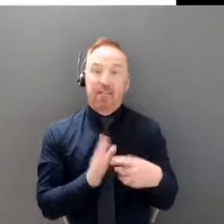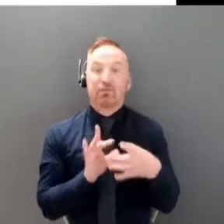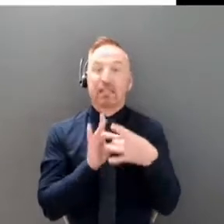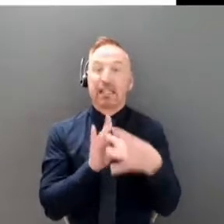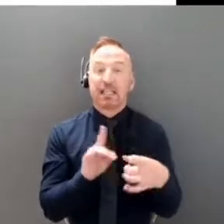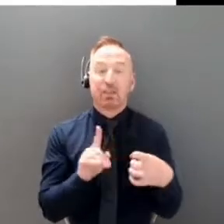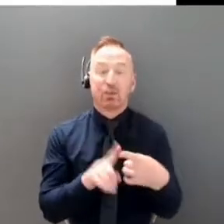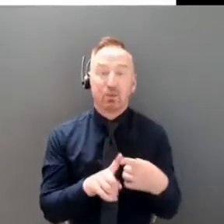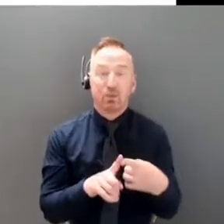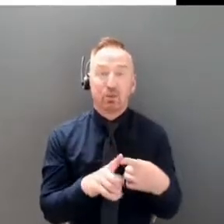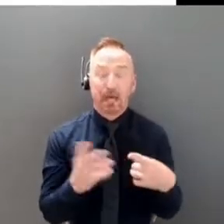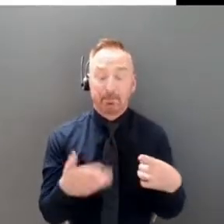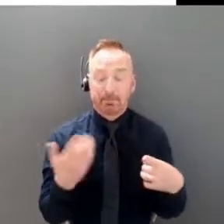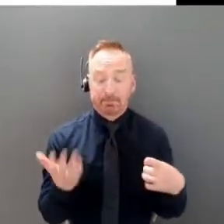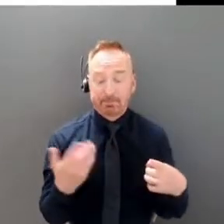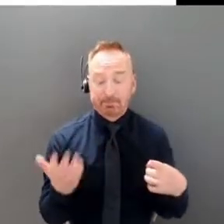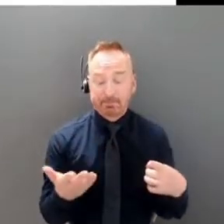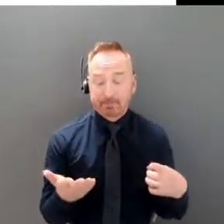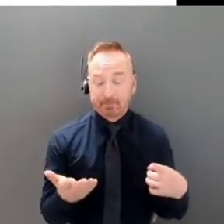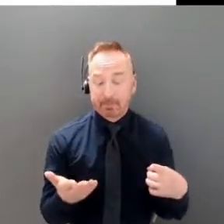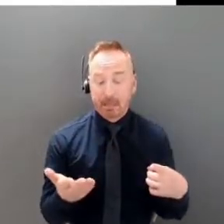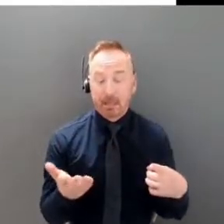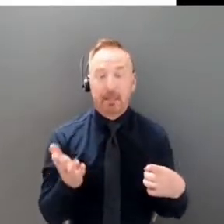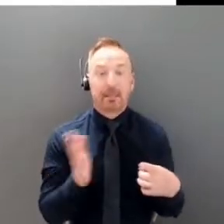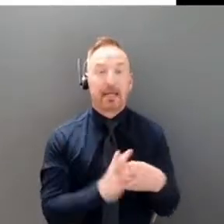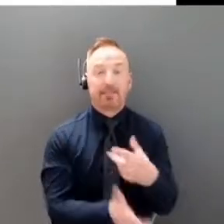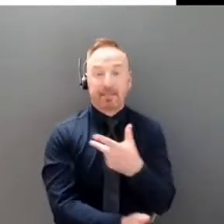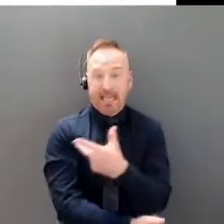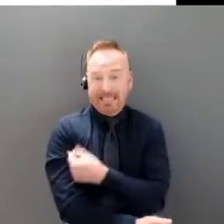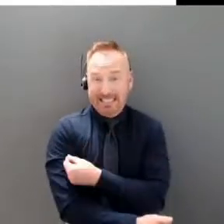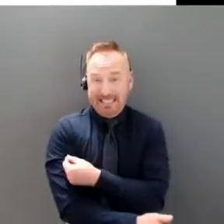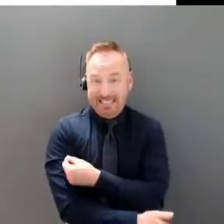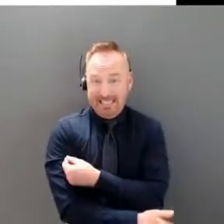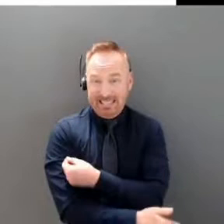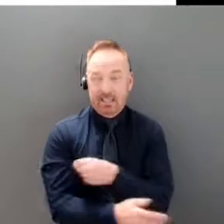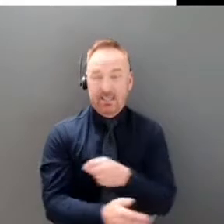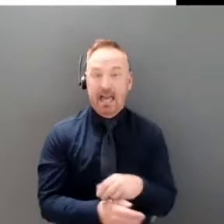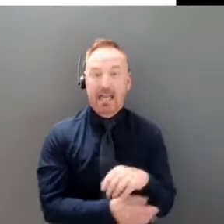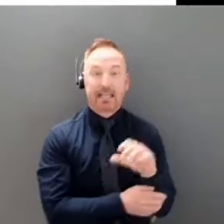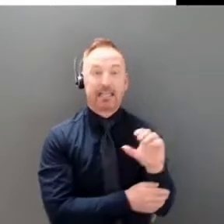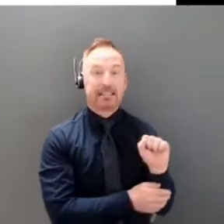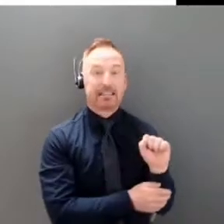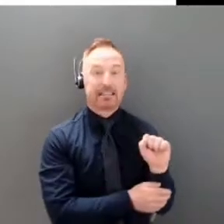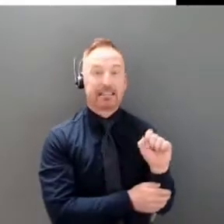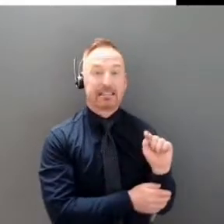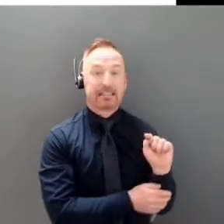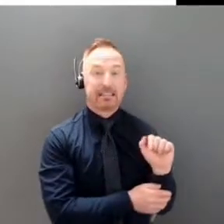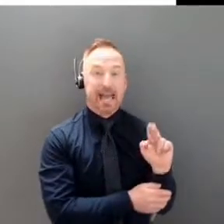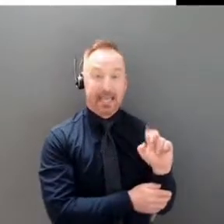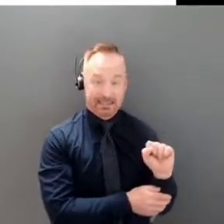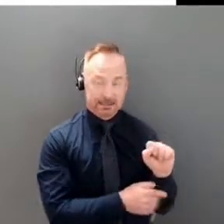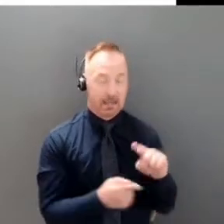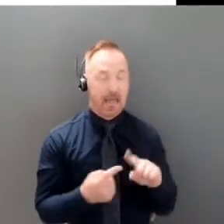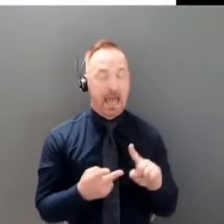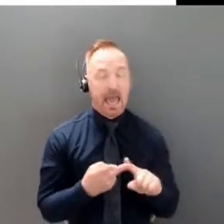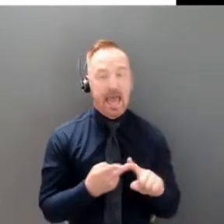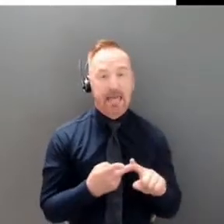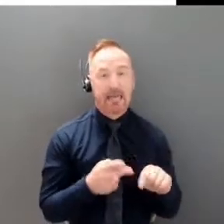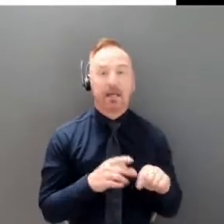first of all, about vaccine status, and secondly, about the relationship between transmission and people getting together.